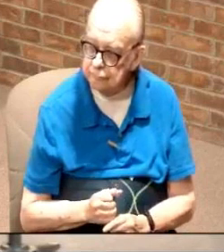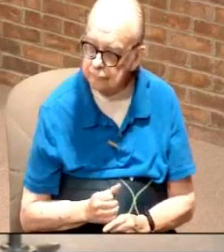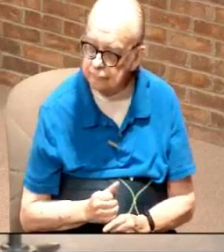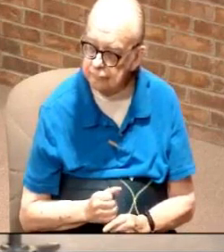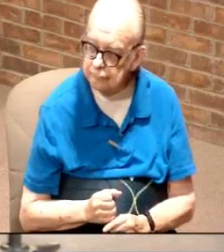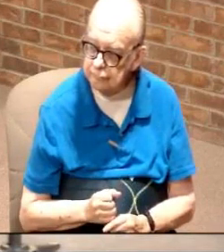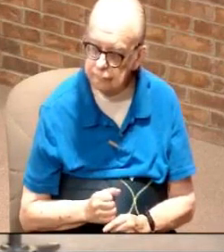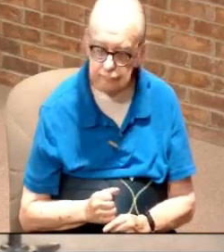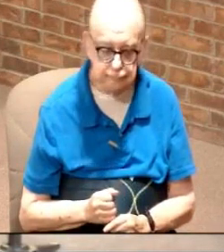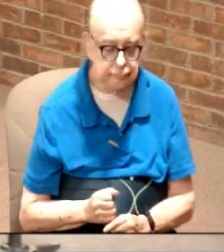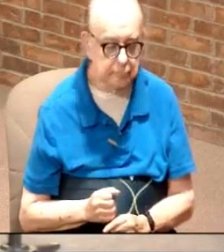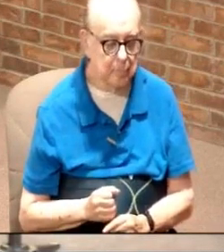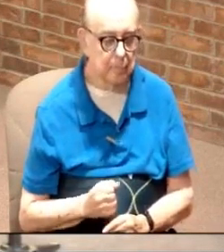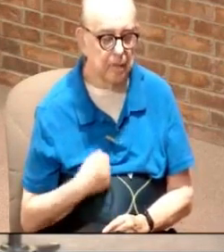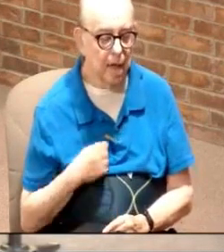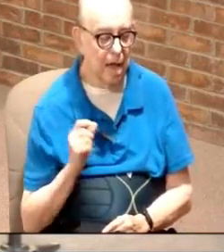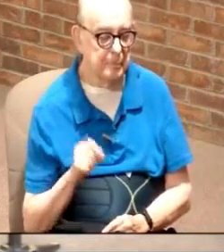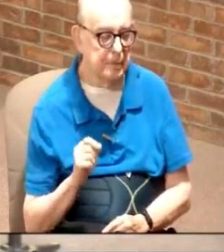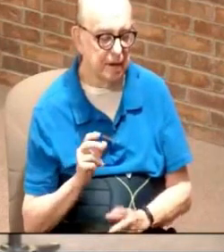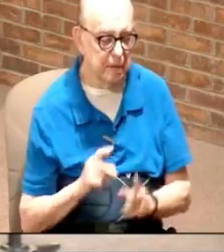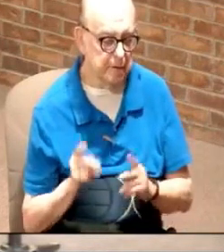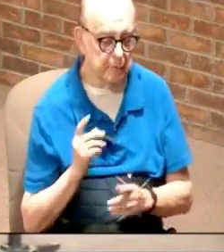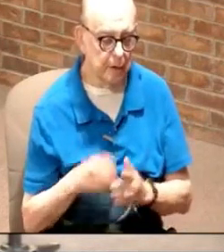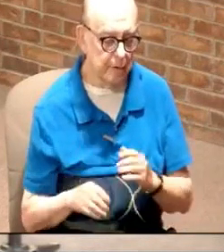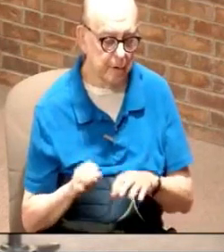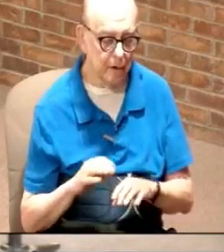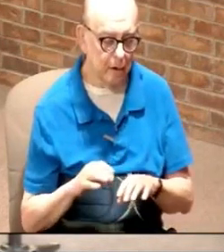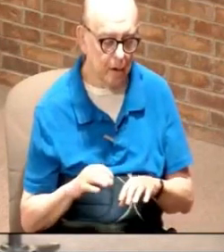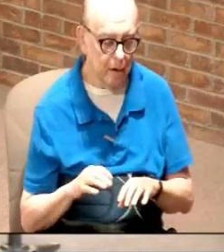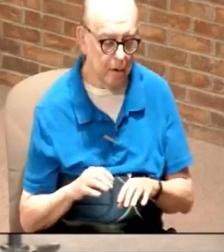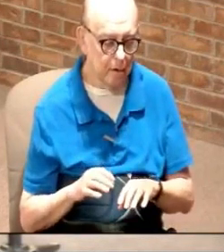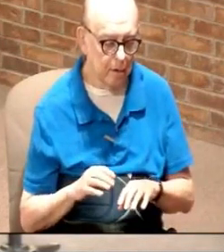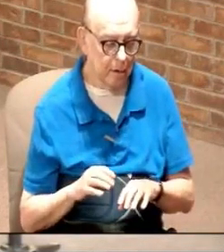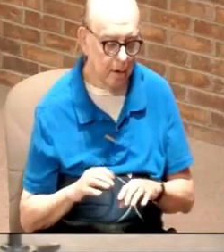I just like picking people out and just pointing out.